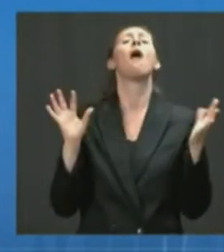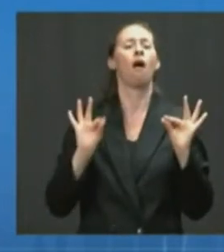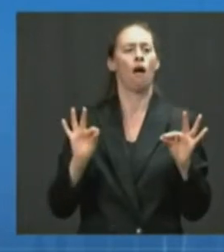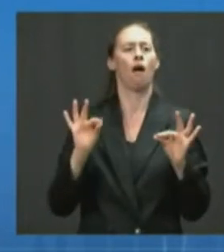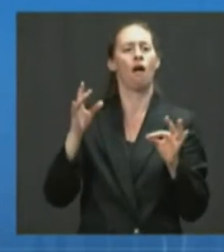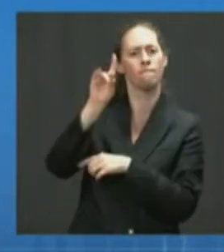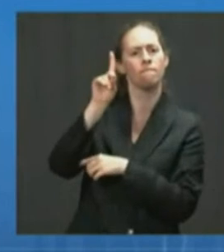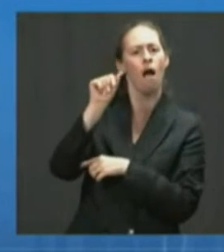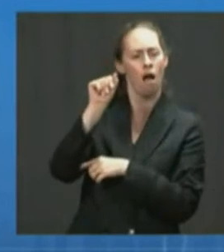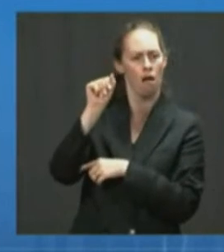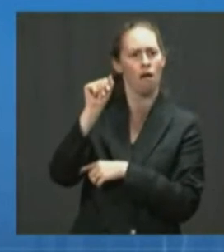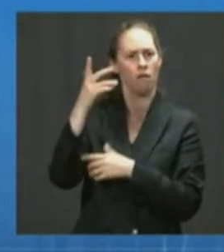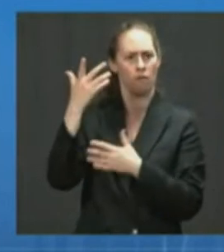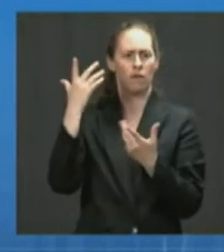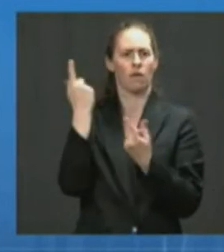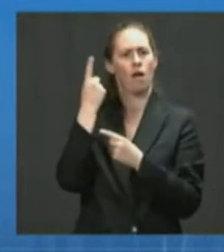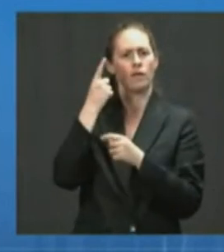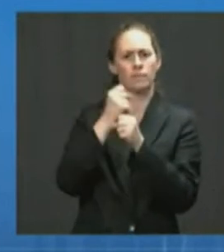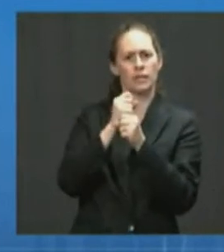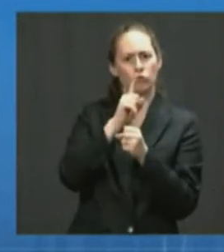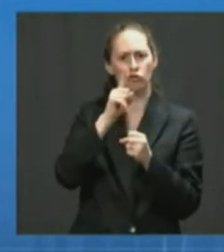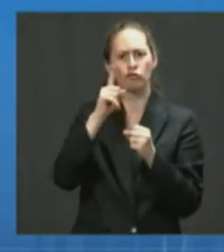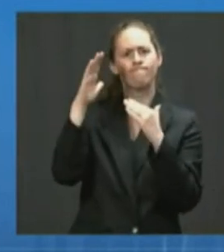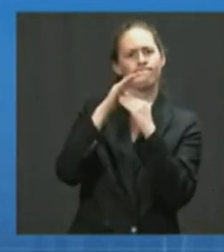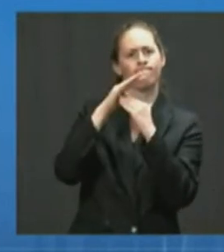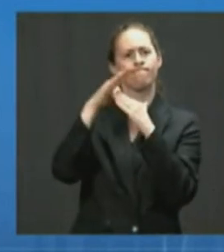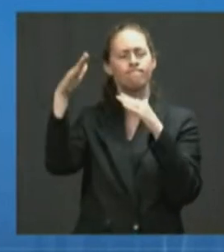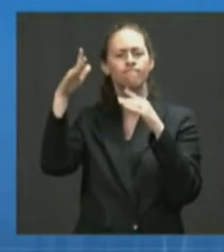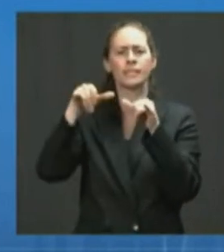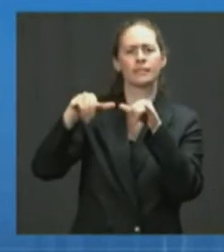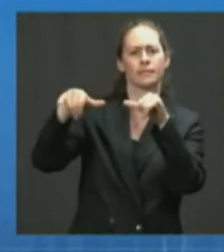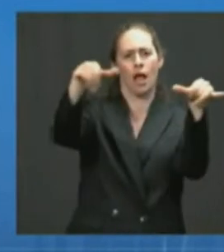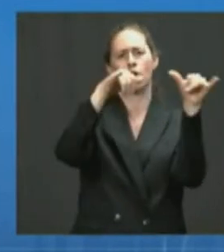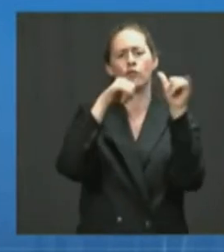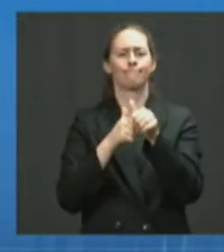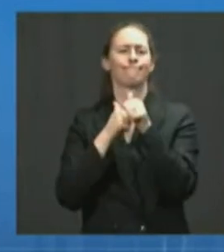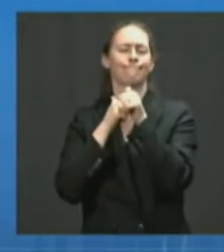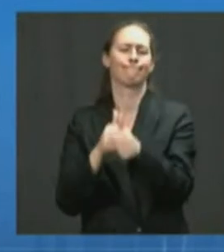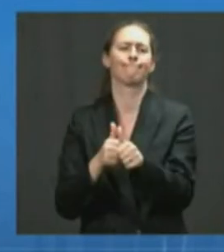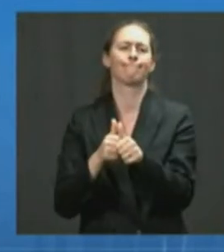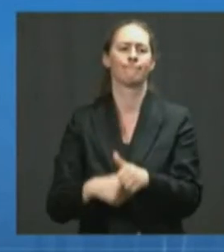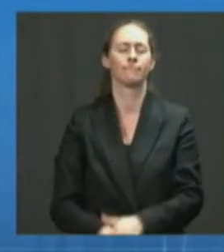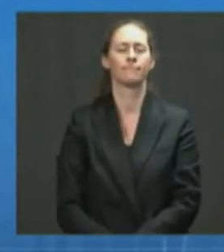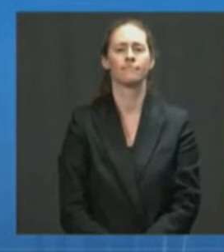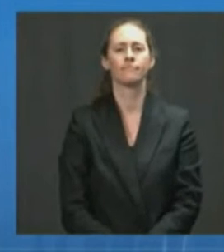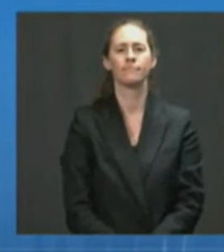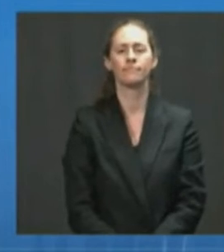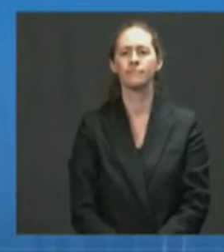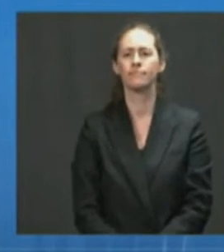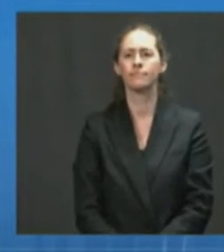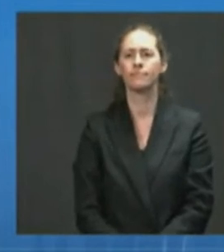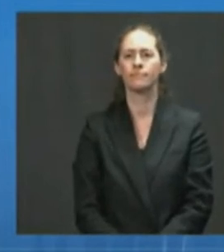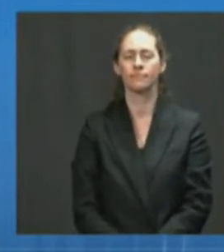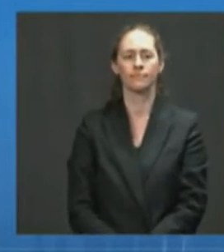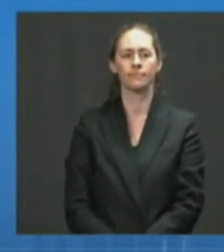world class standards throughout this period. Next question. Let's try Sabrina again.